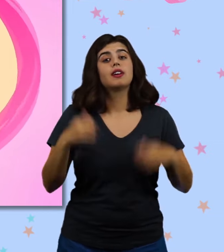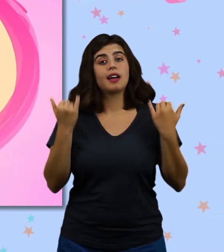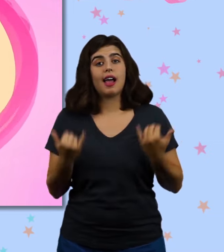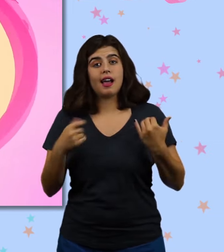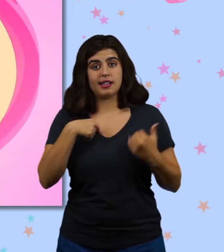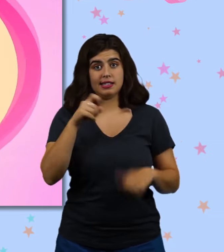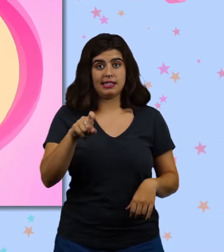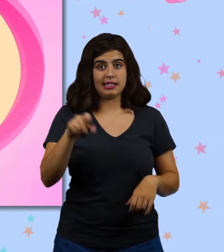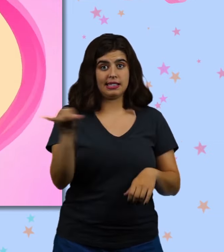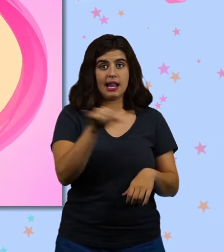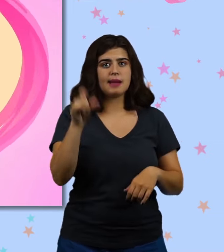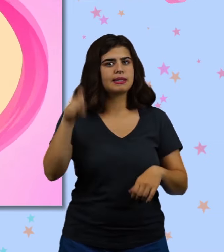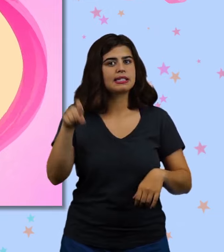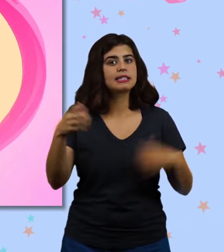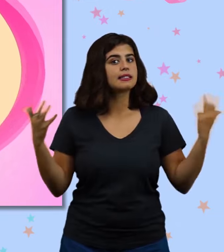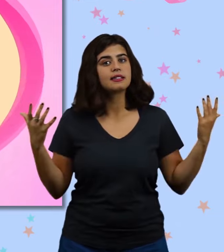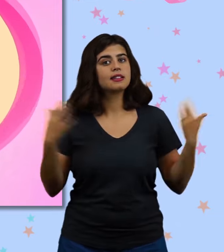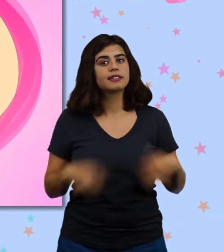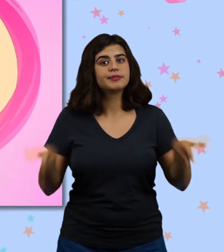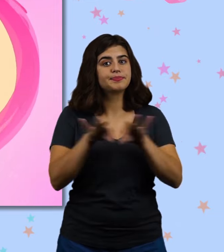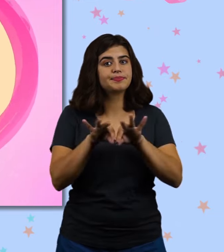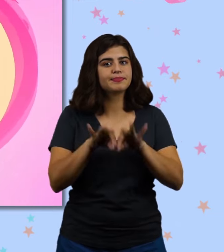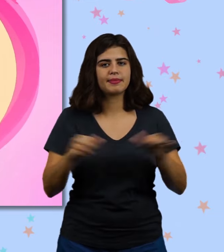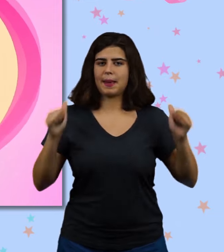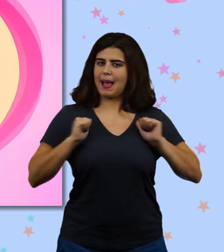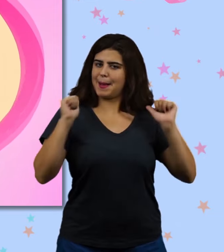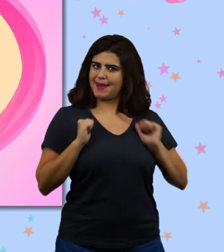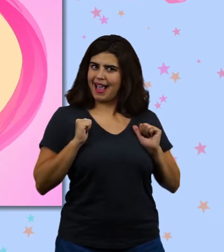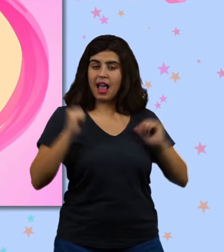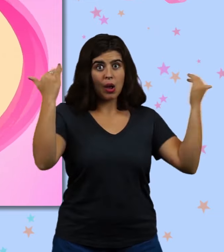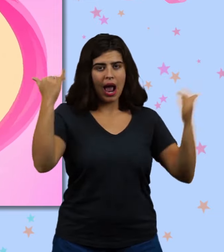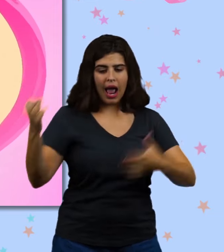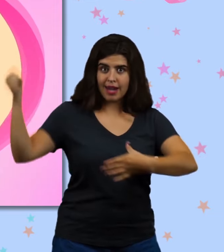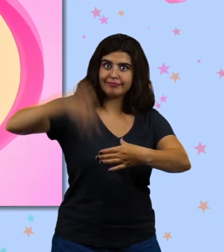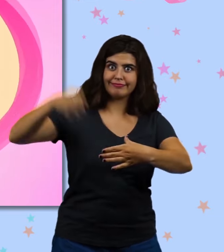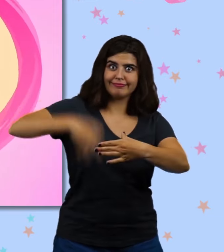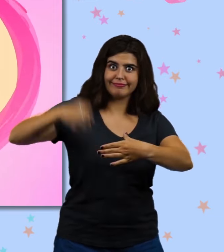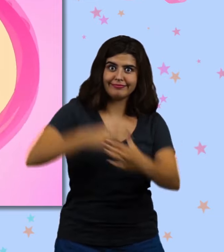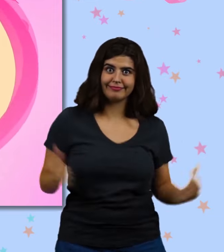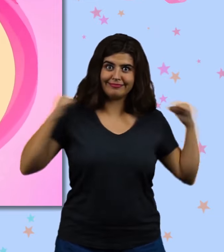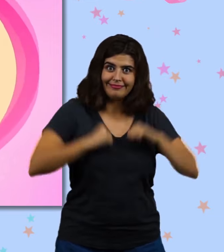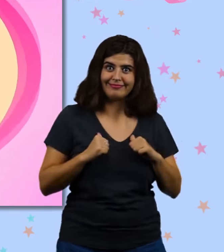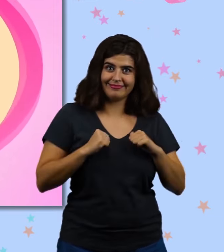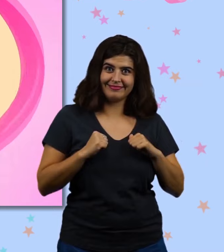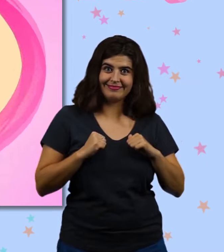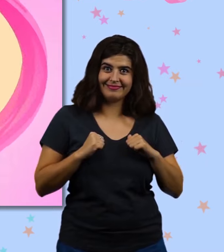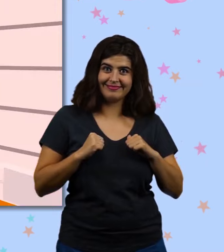case the pencil gets dull. Oh, and we'll also need, most importantly, a backpack to store everything.